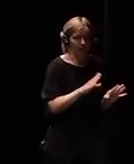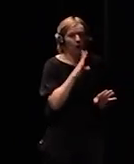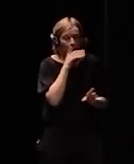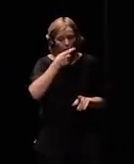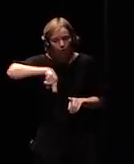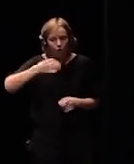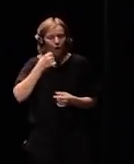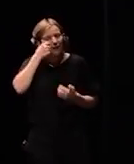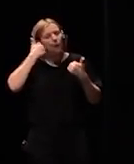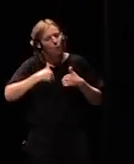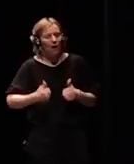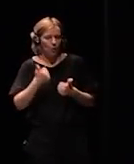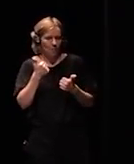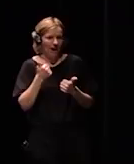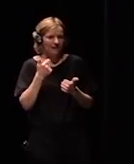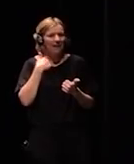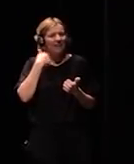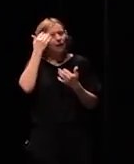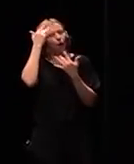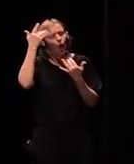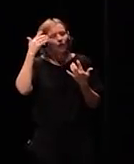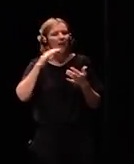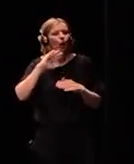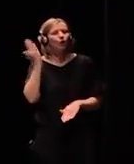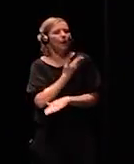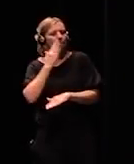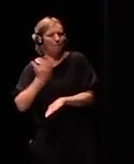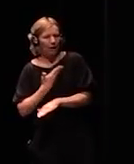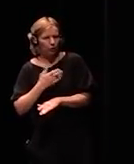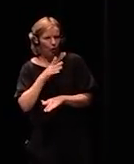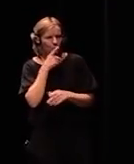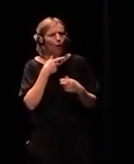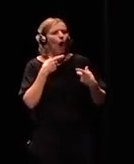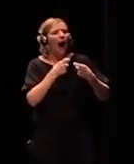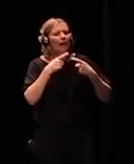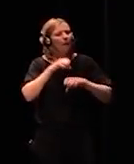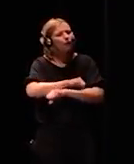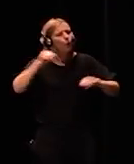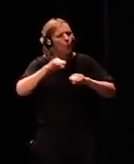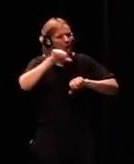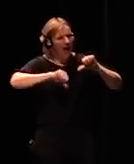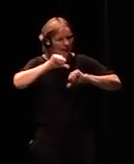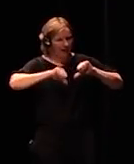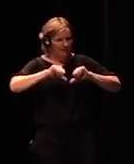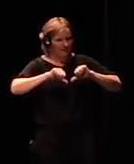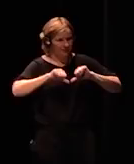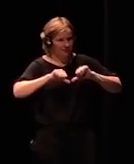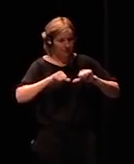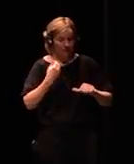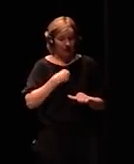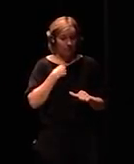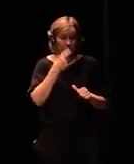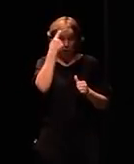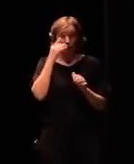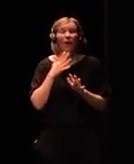on to more positive topics I have suggested many times that the main problem will be in roughly 10 years what we want to do